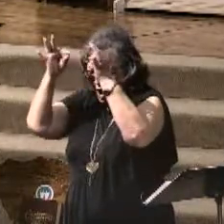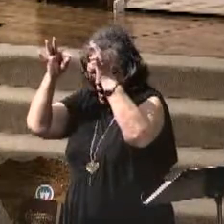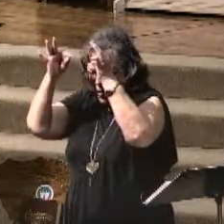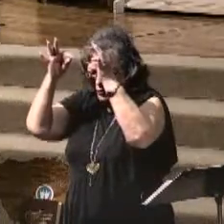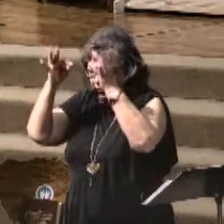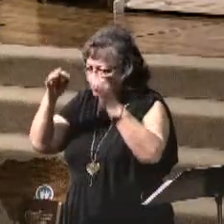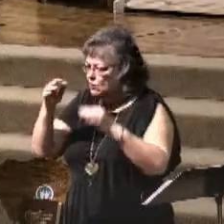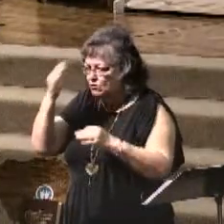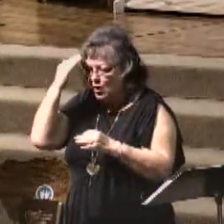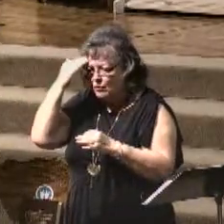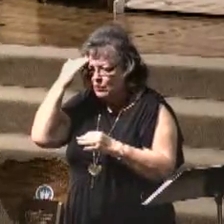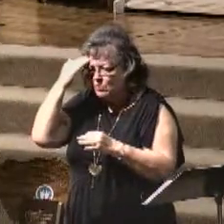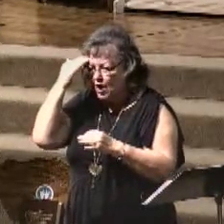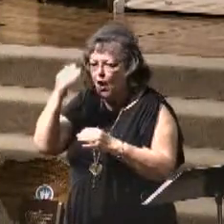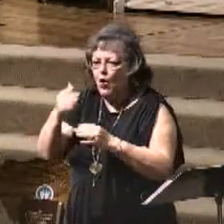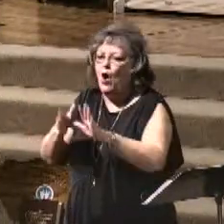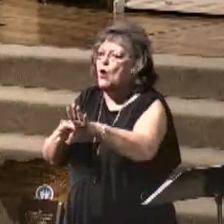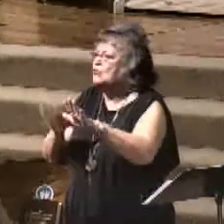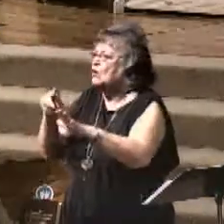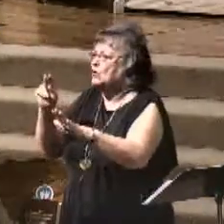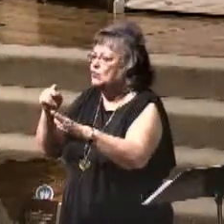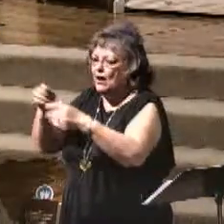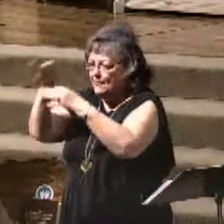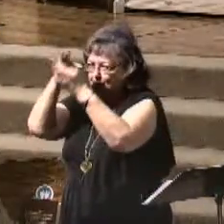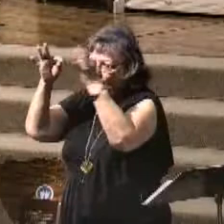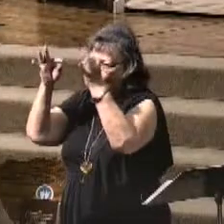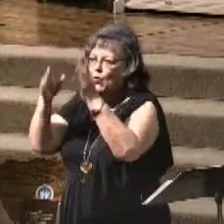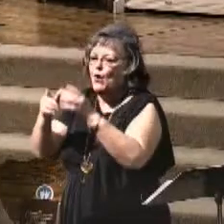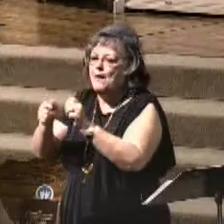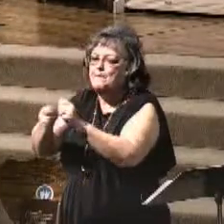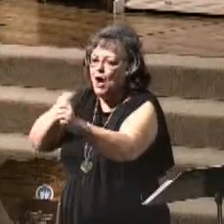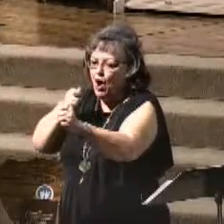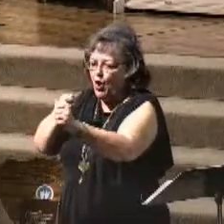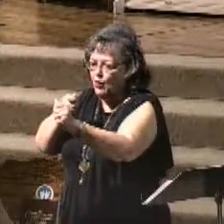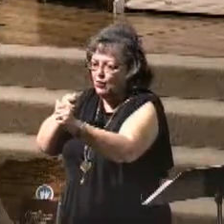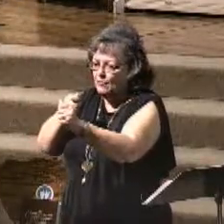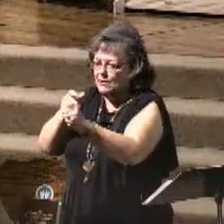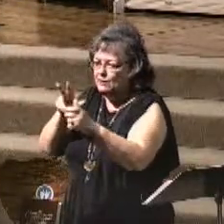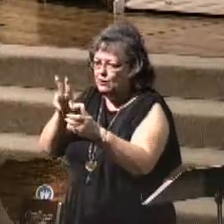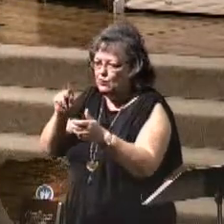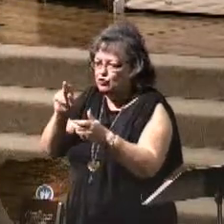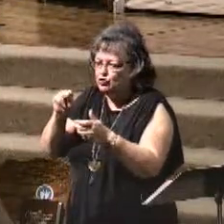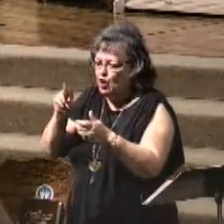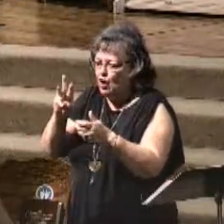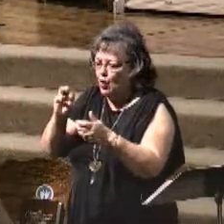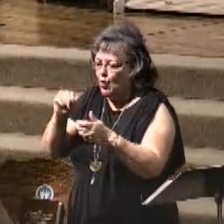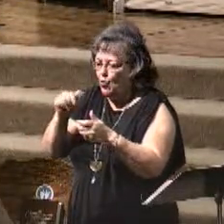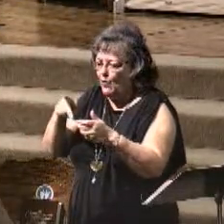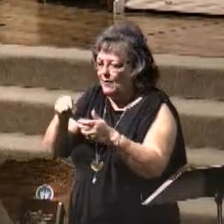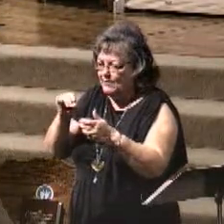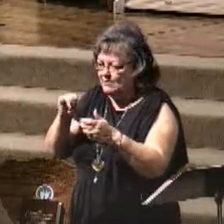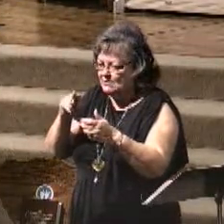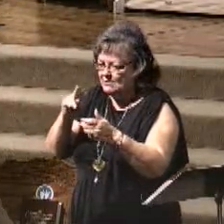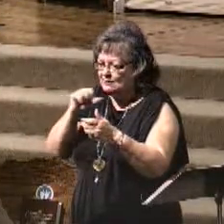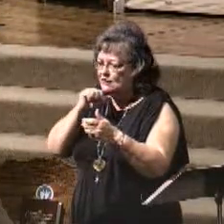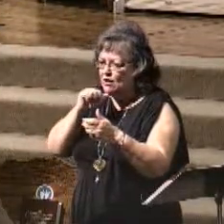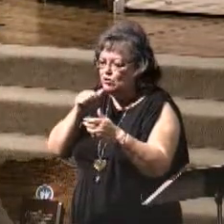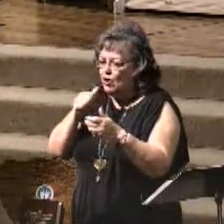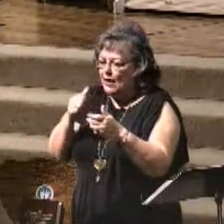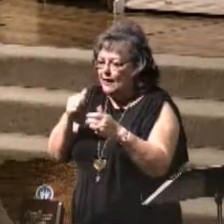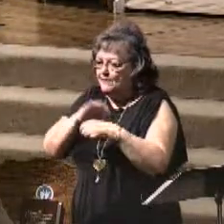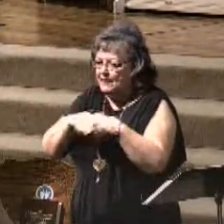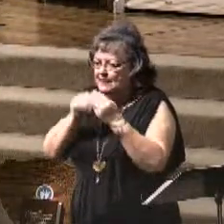in the bow. Okay? No weapons. This is not a peace that is fought for. This